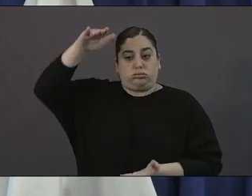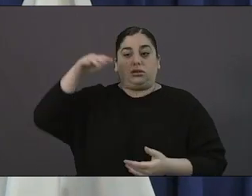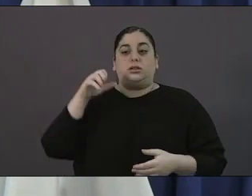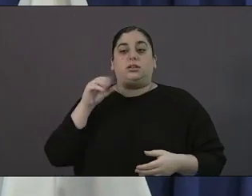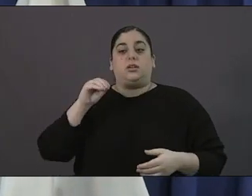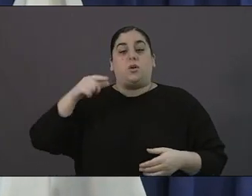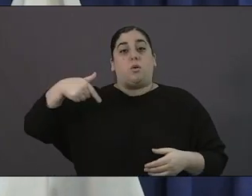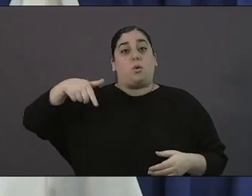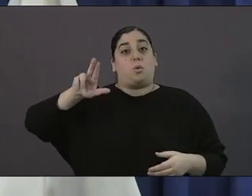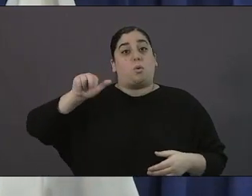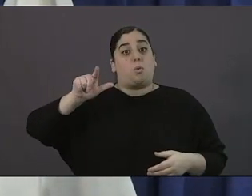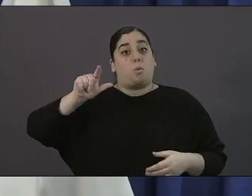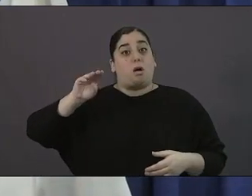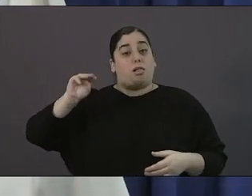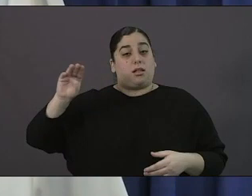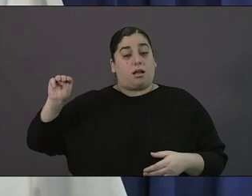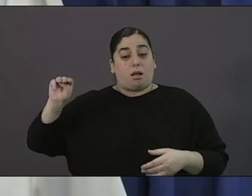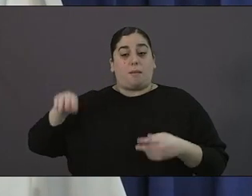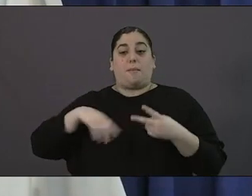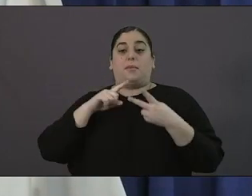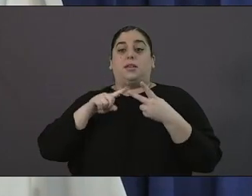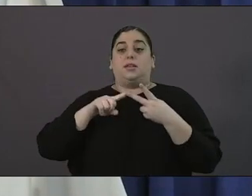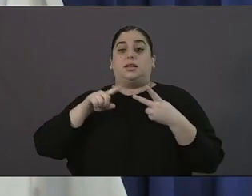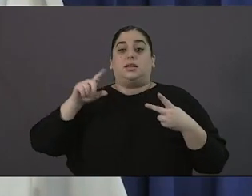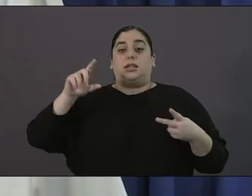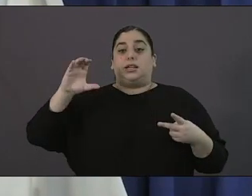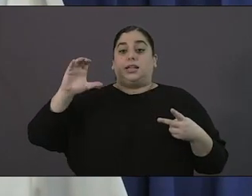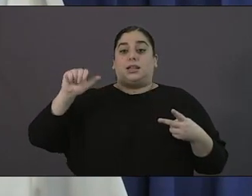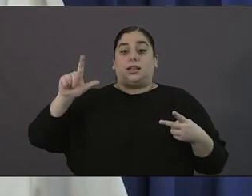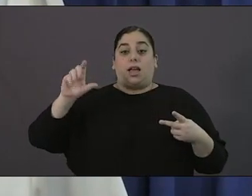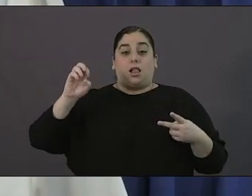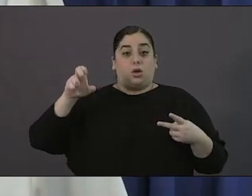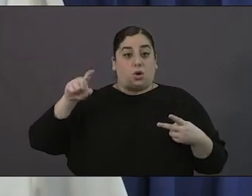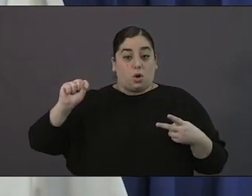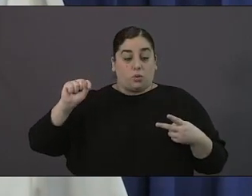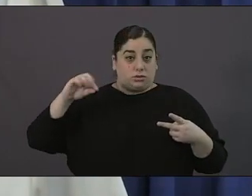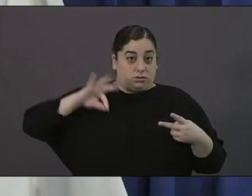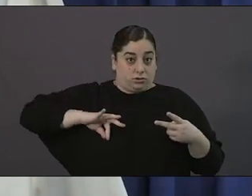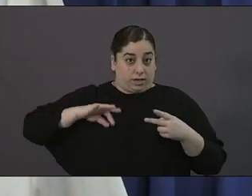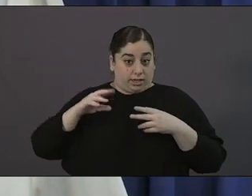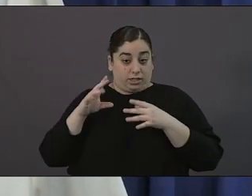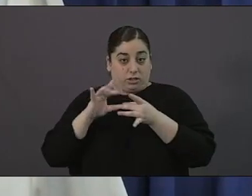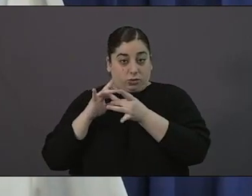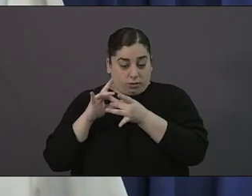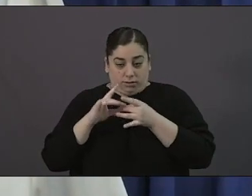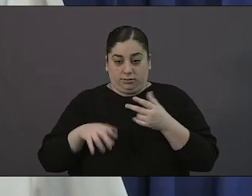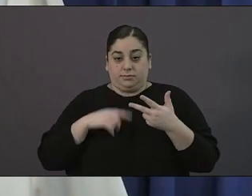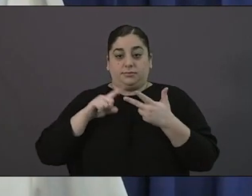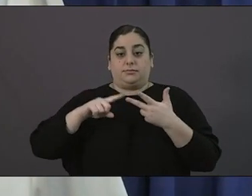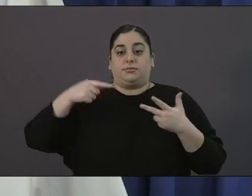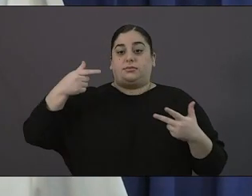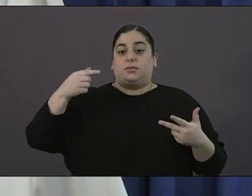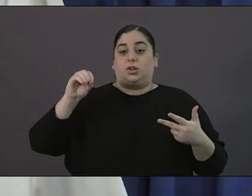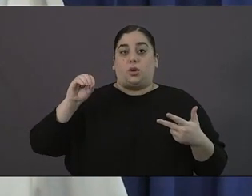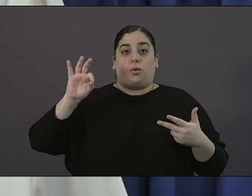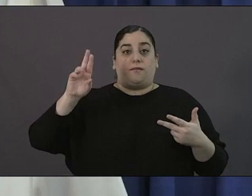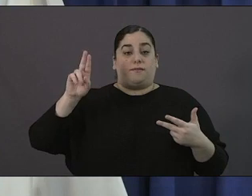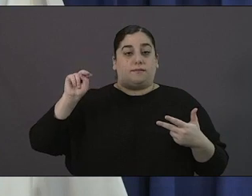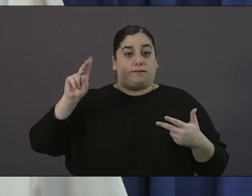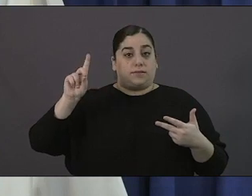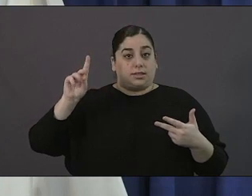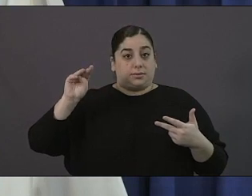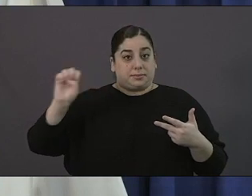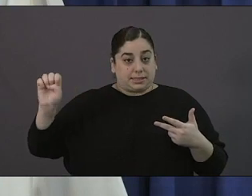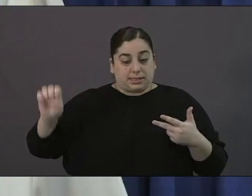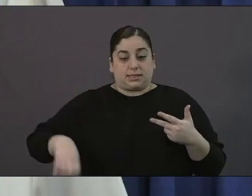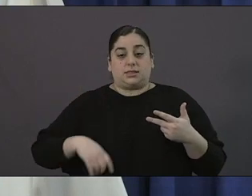san diego of course cal coast that whole new program through san diego grant makers is really going to even add to that